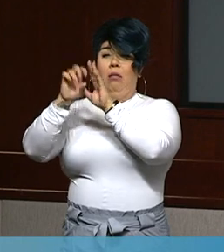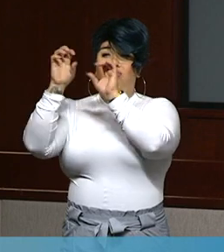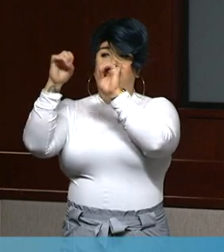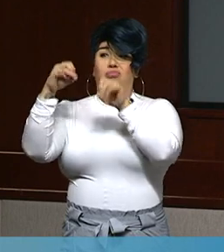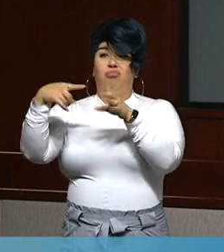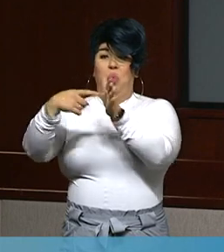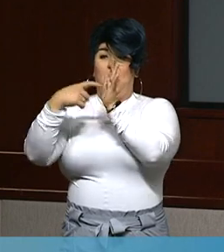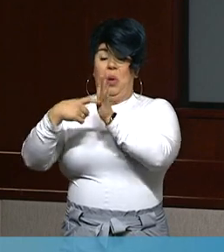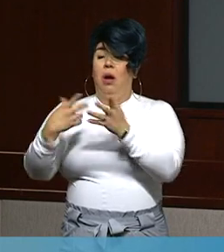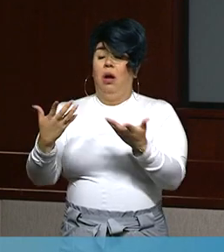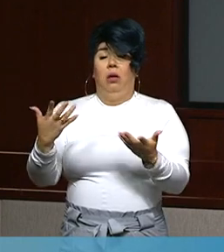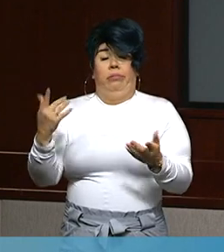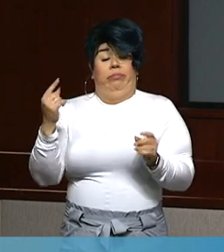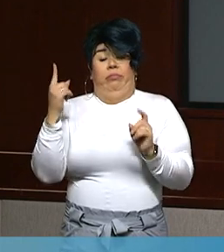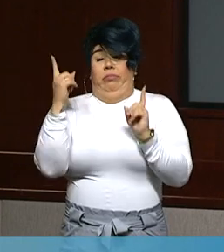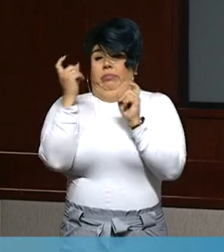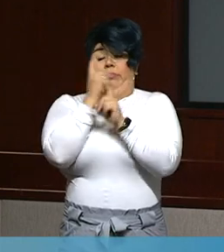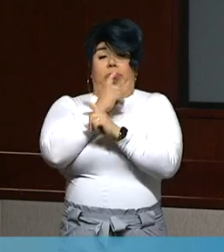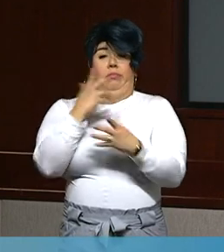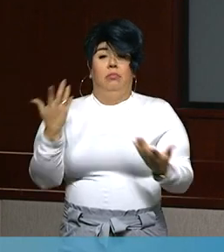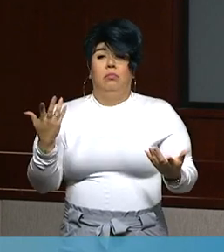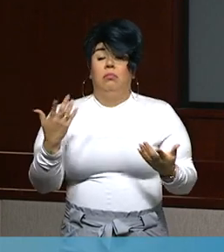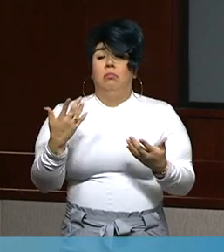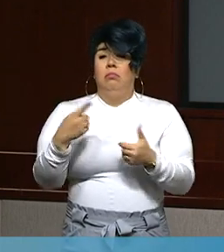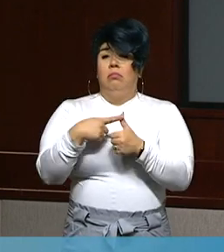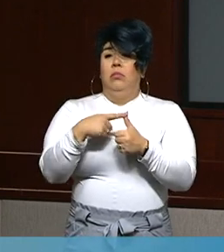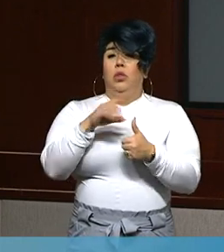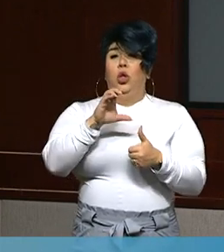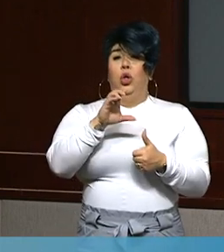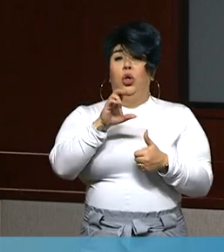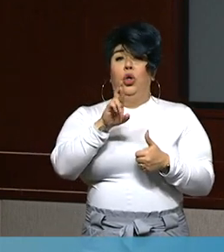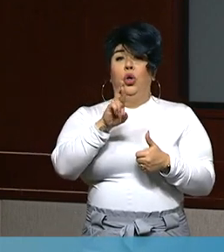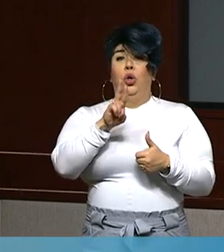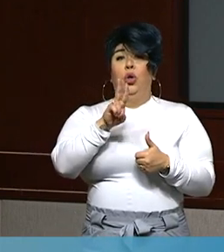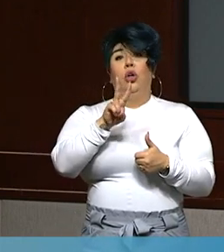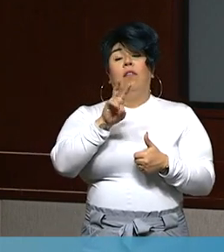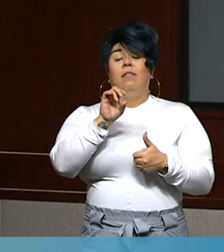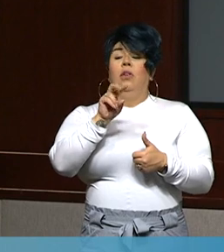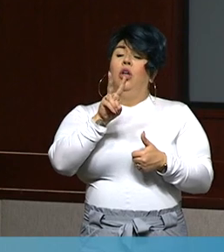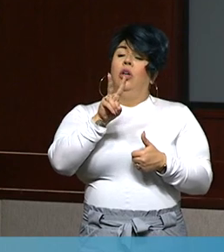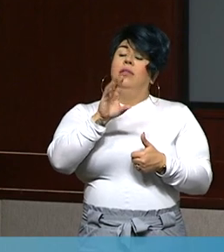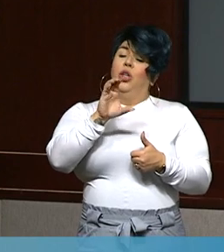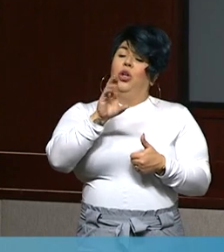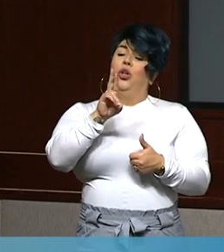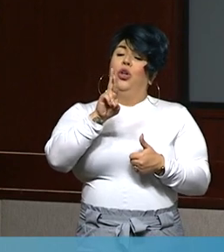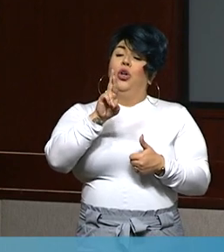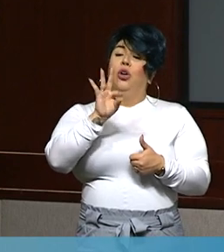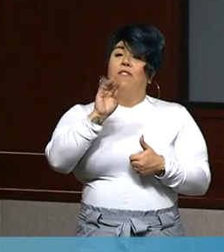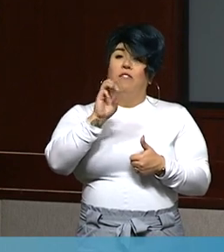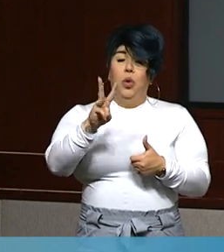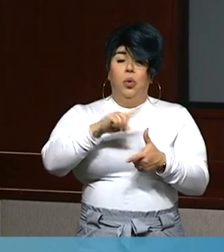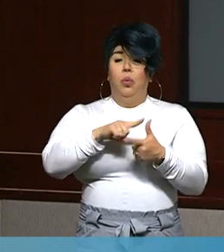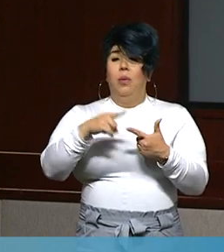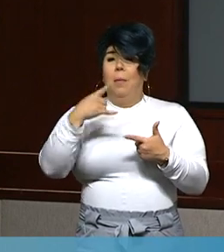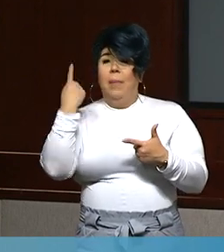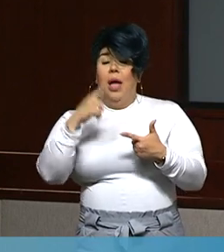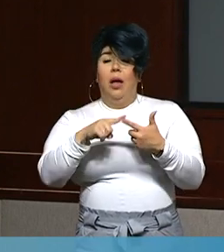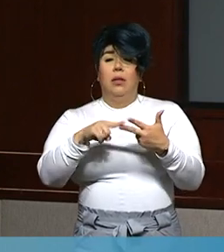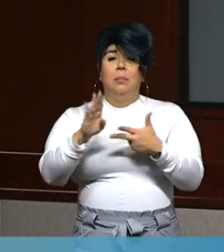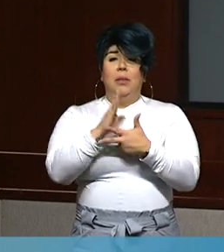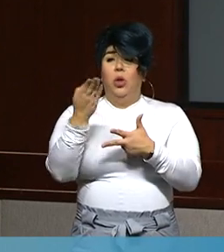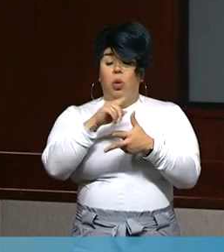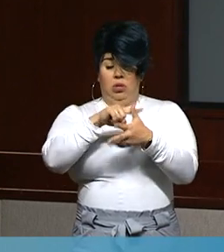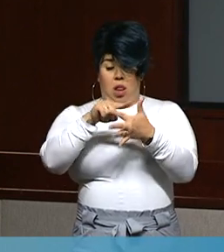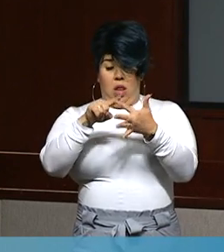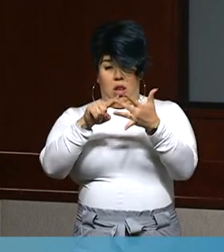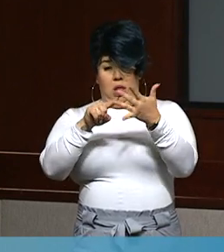whether it's a curfew or a mask mandate or a stay-at-home order or business closures, et cetera, et cetera.